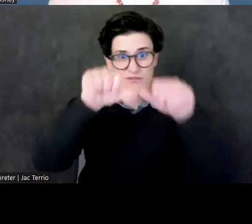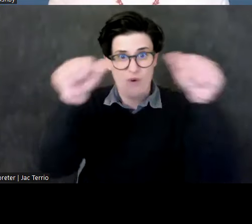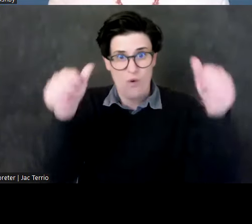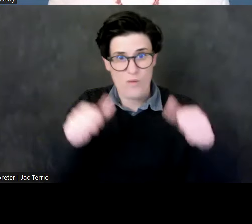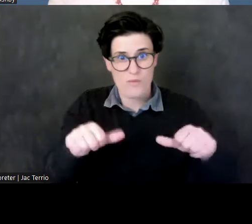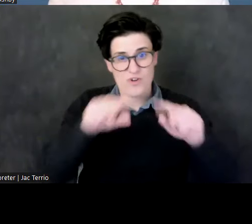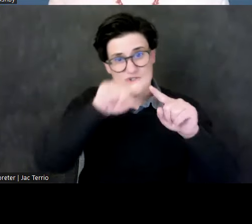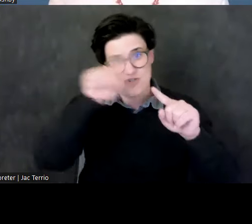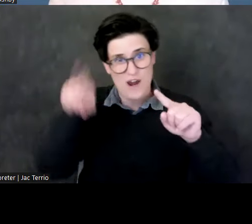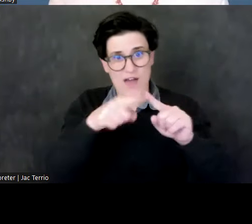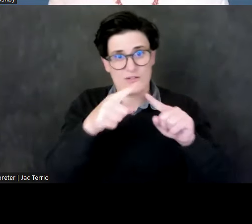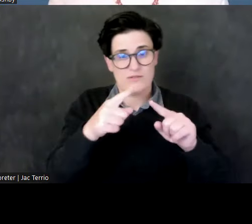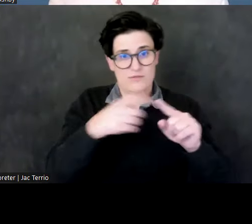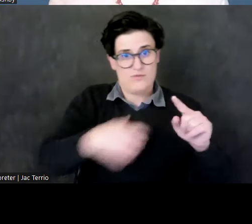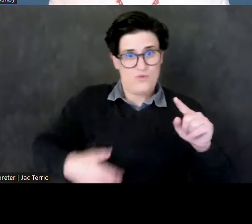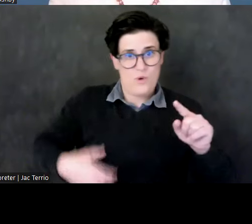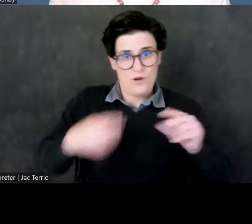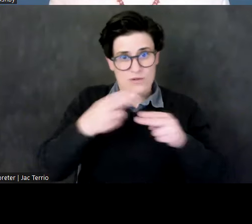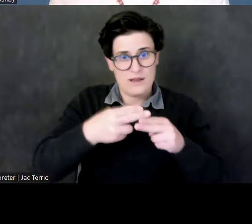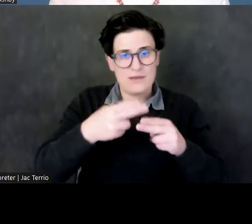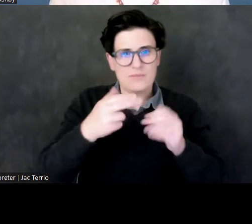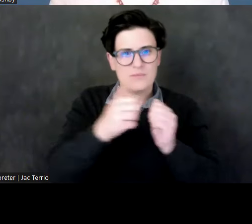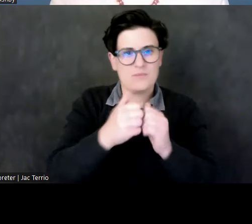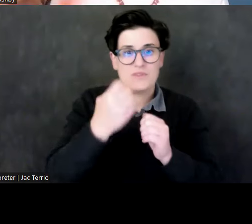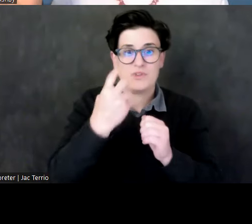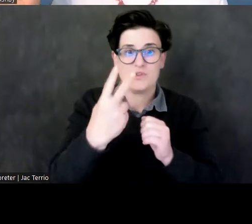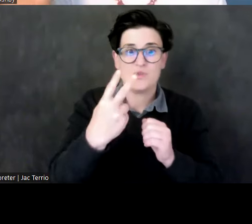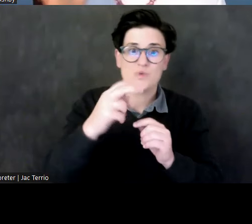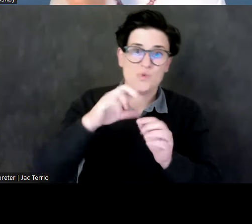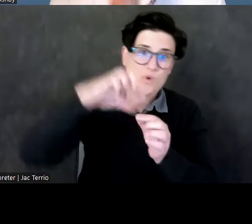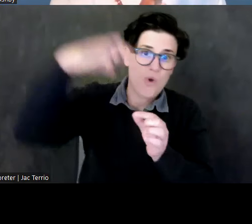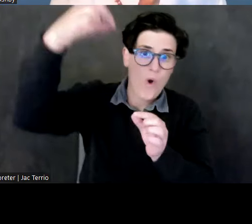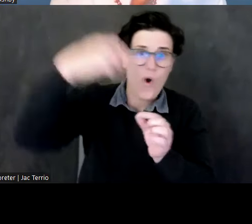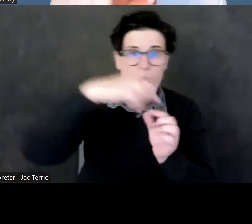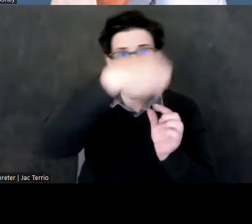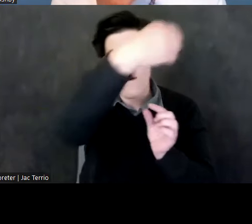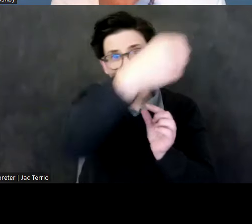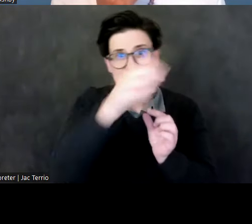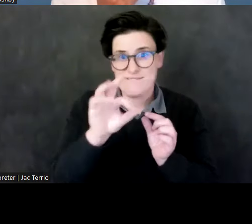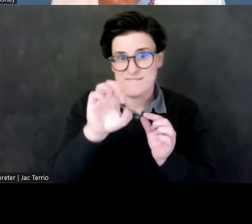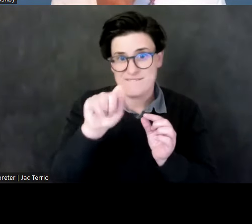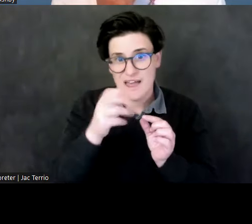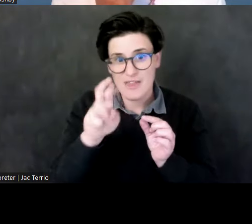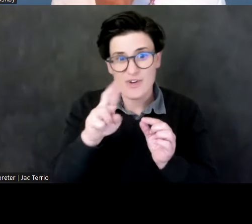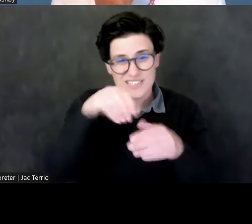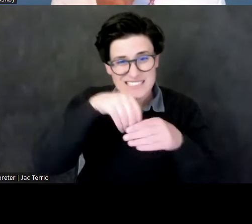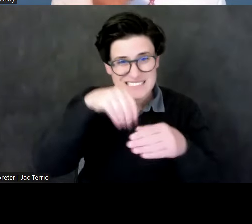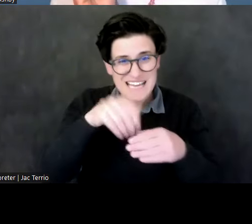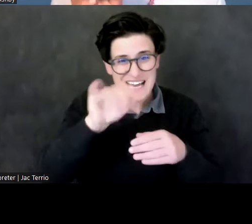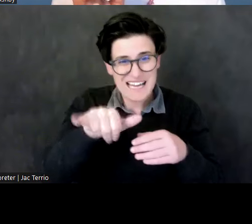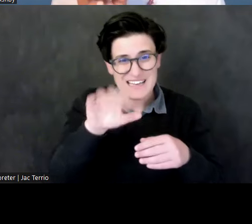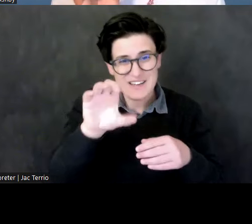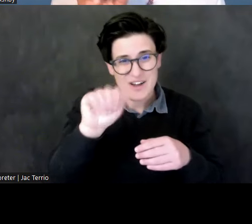topped by two tall feathers. And inside the cartouche is a long text written in the